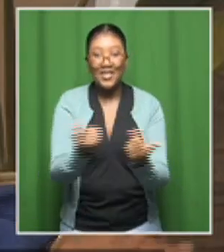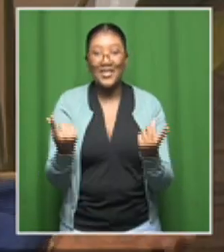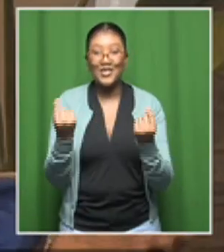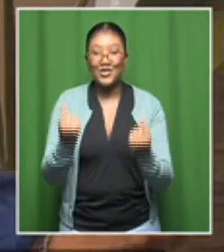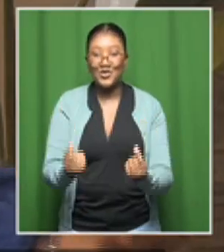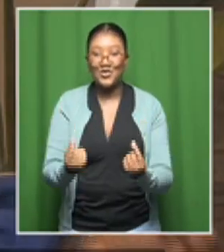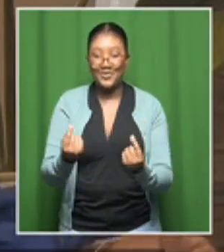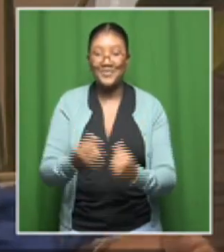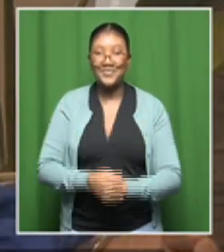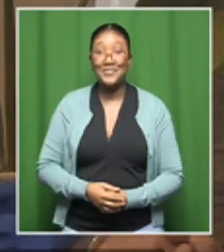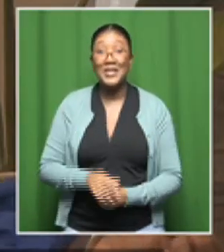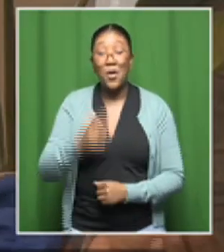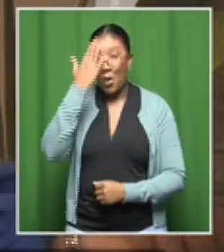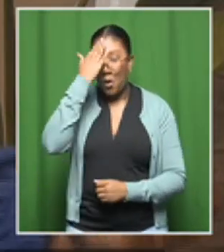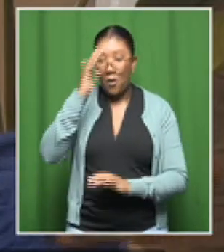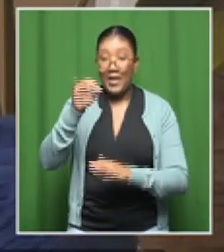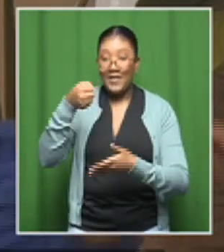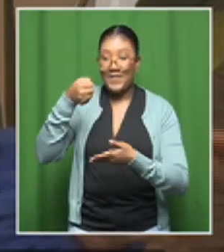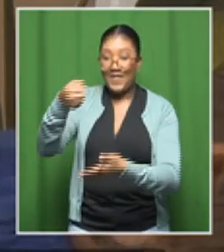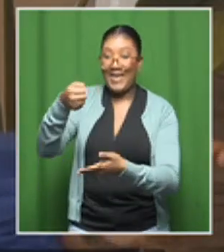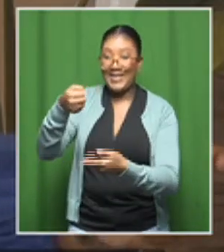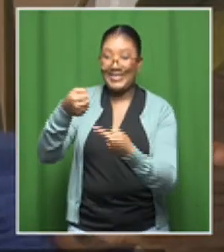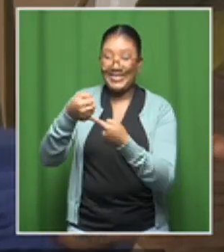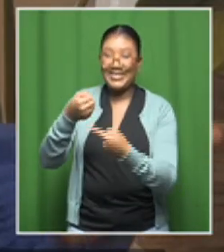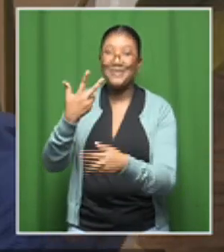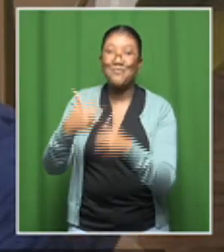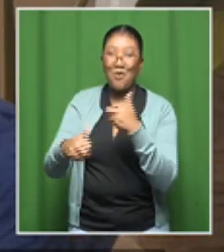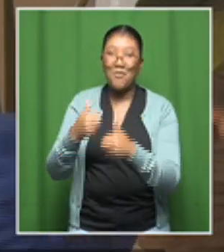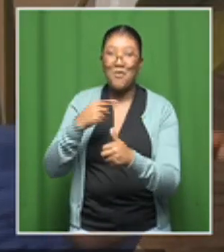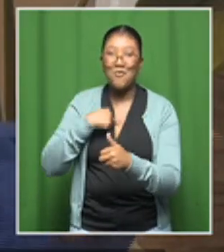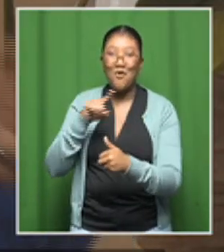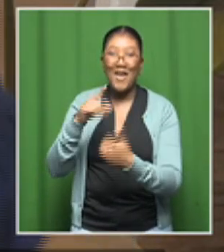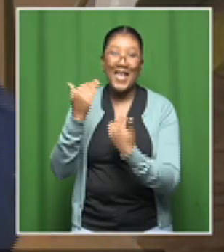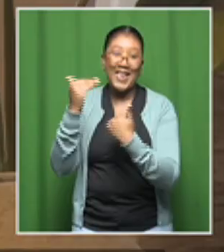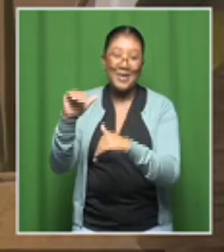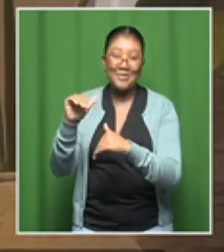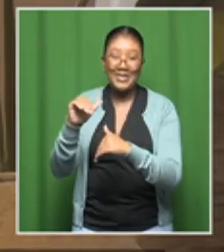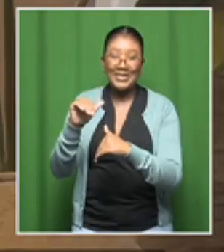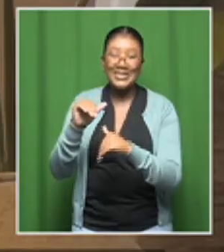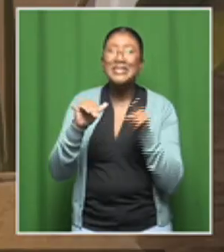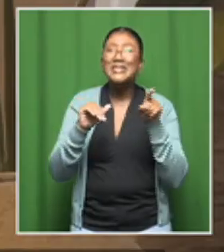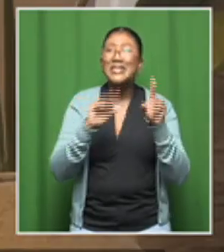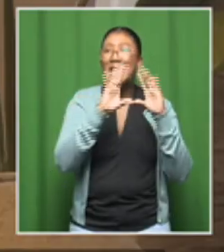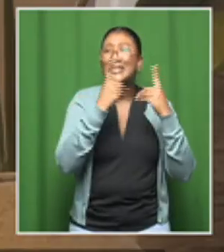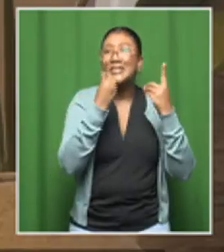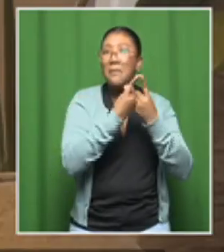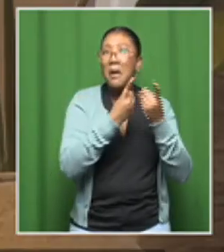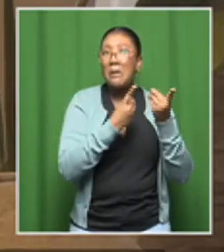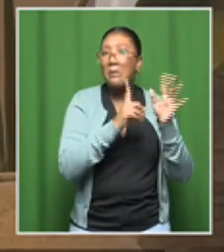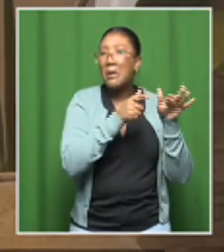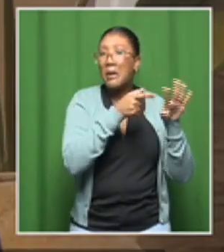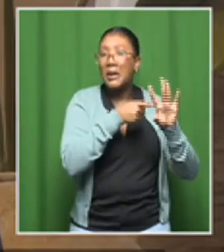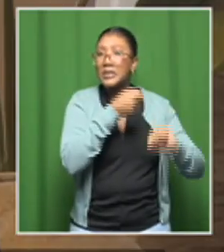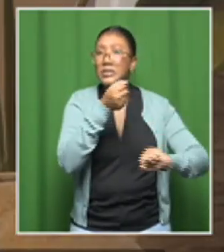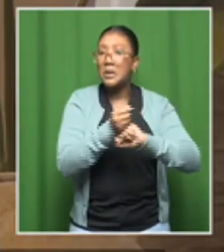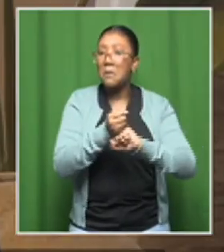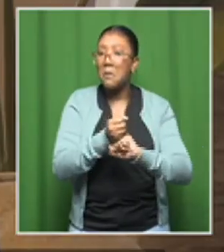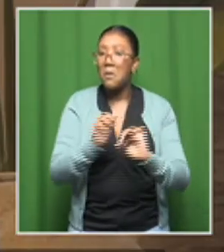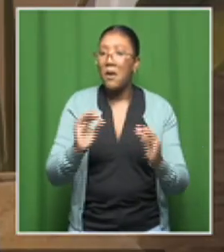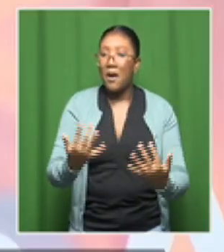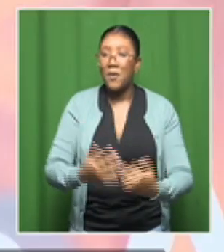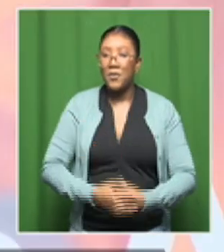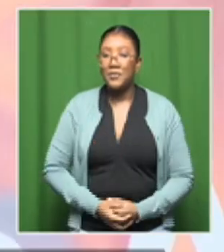that funding is a problem, but how is the department looking at supporting all of these initiatives going forward?